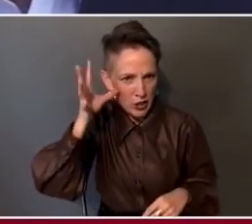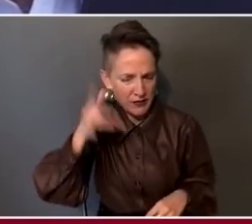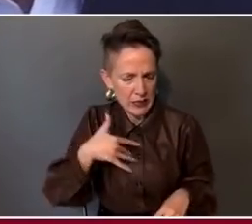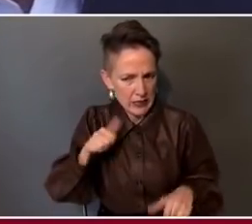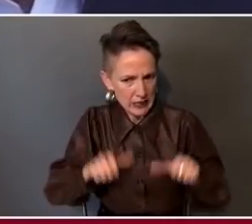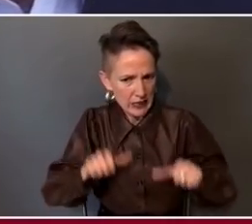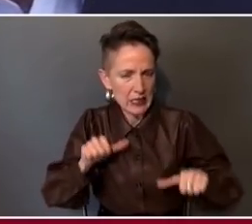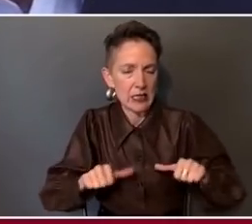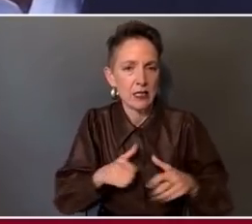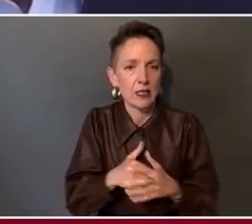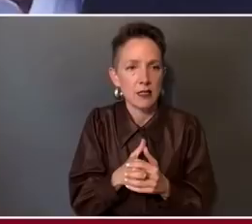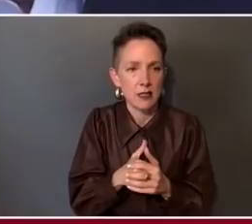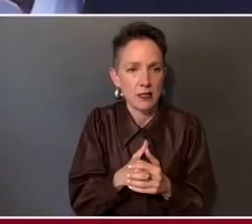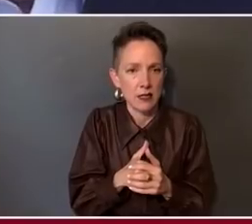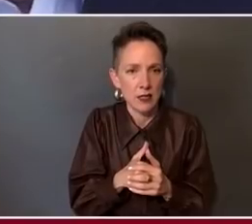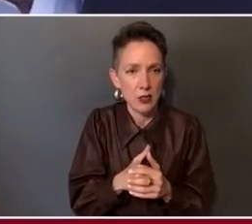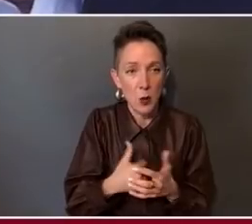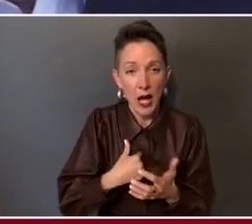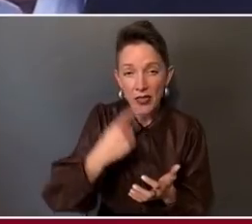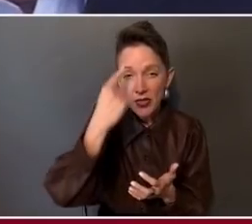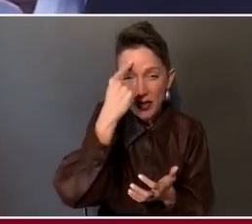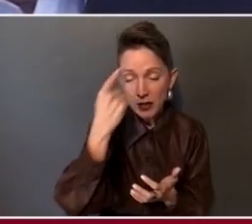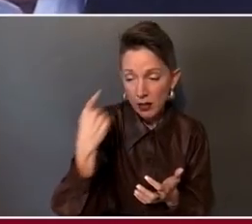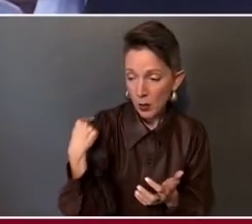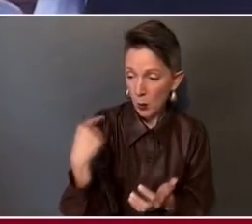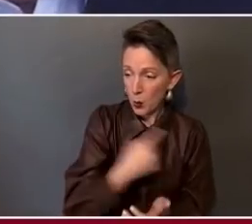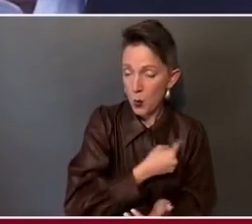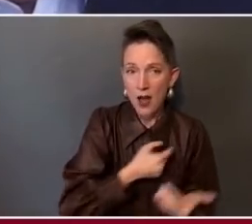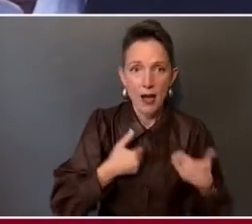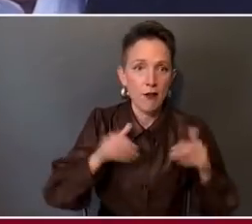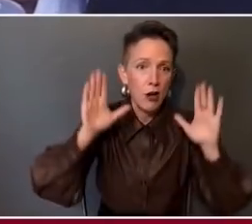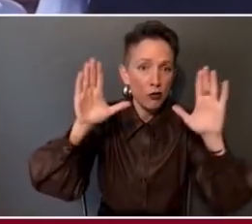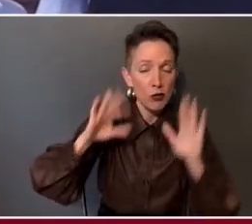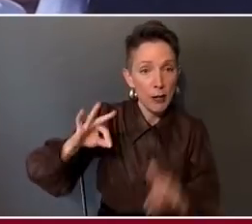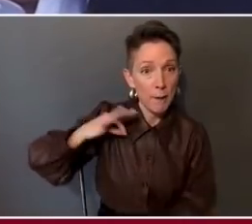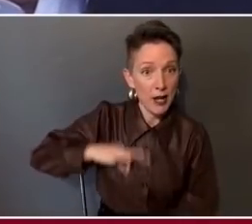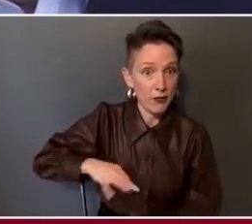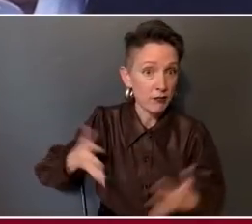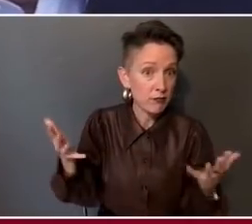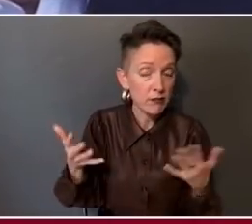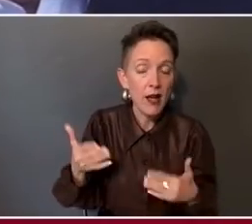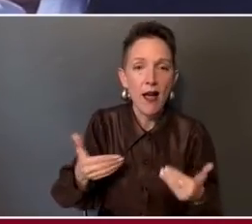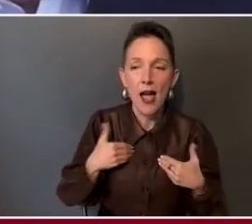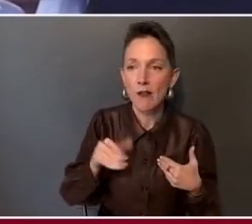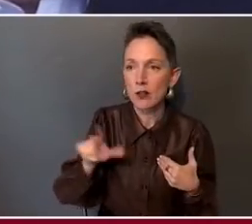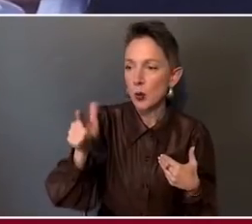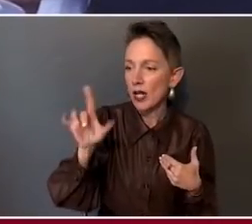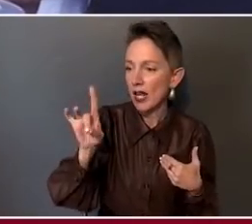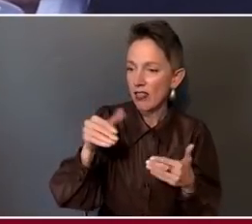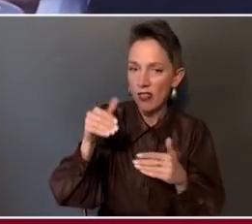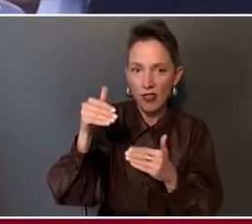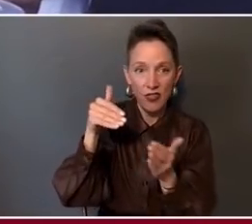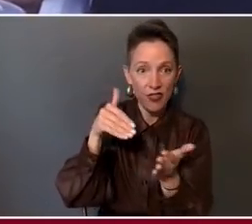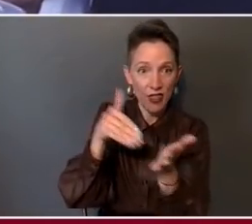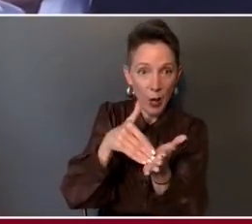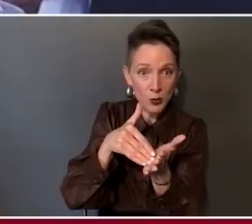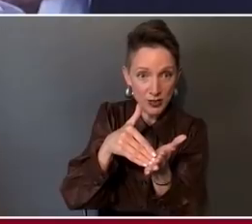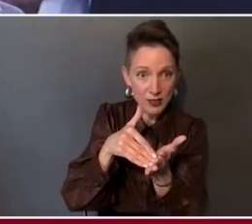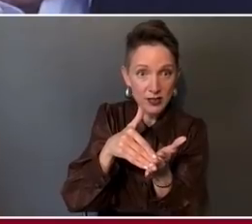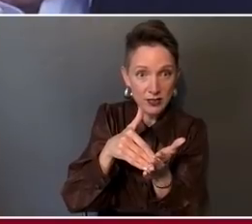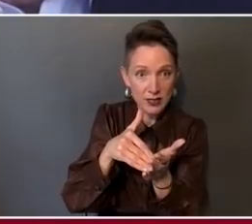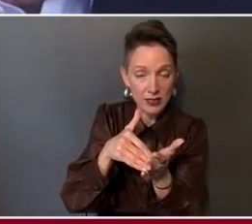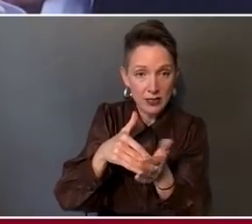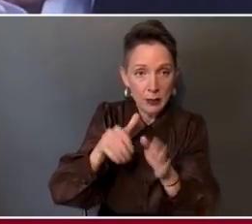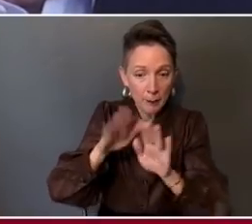And, you know, I think we have the great benefit of having 28,000 pediatricians who are capable of having these